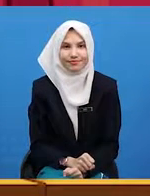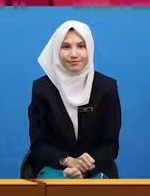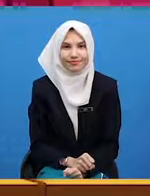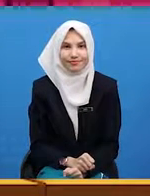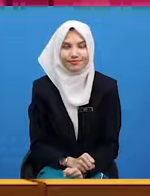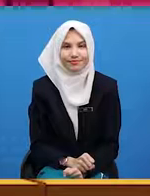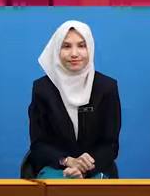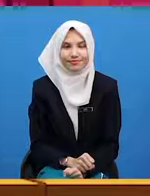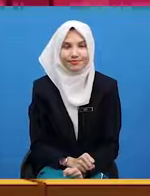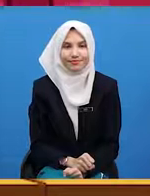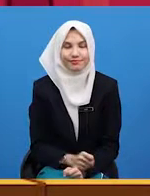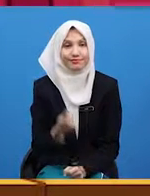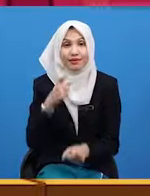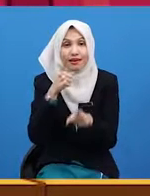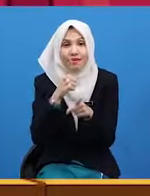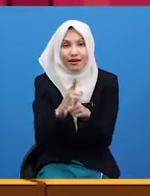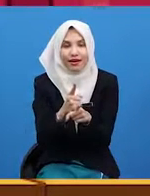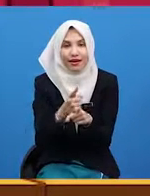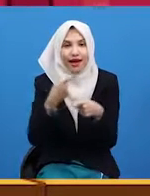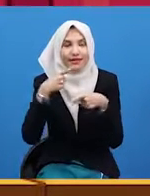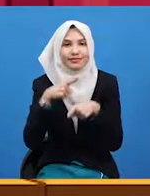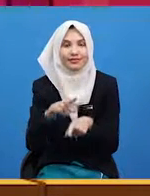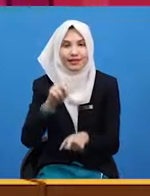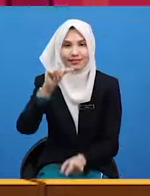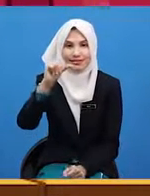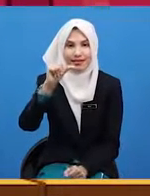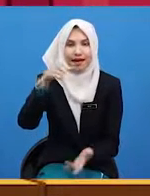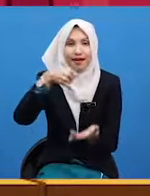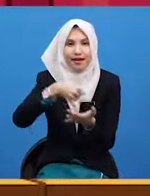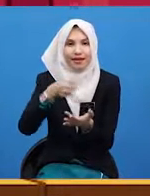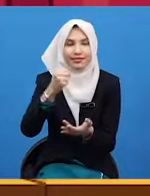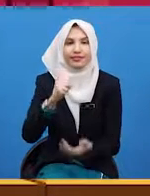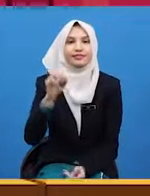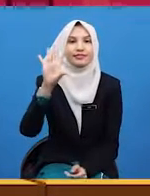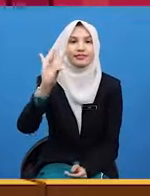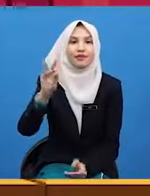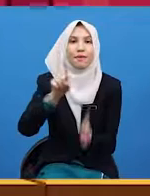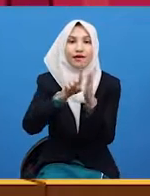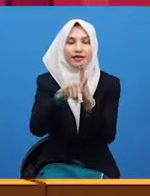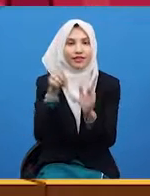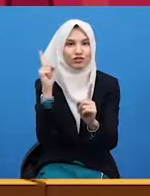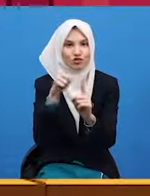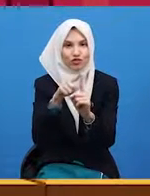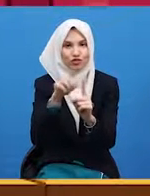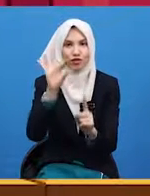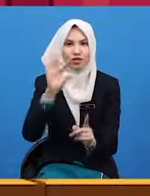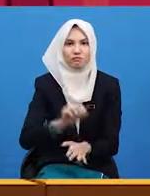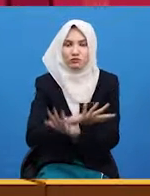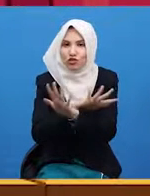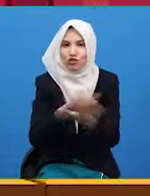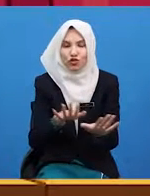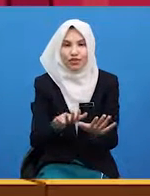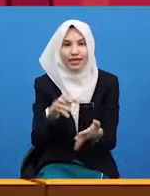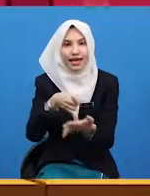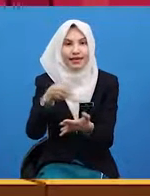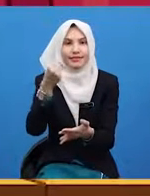The correct answer is A. It's 7 minutes to 9 We do not say it's 7 to